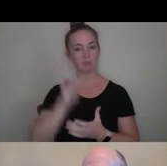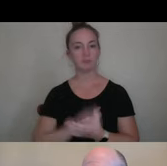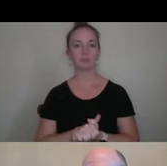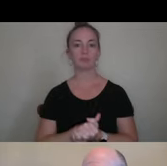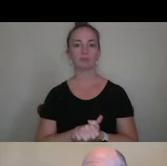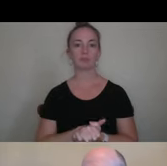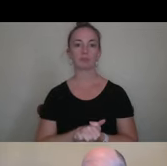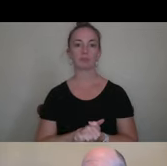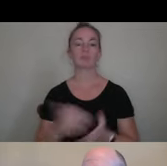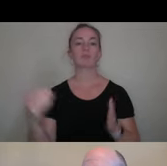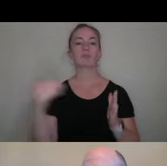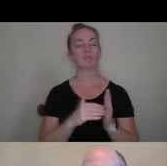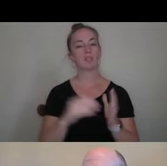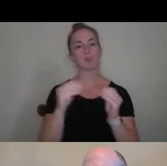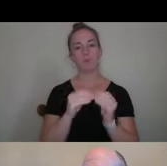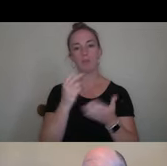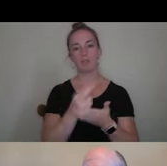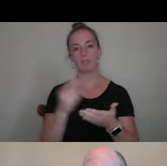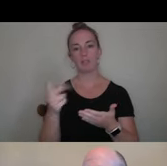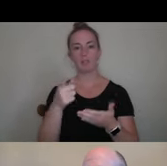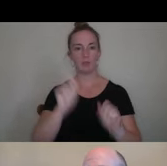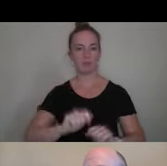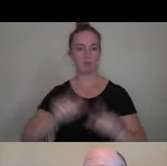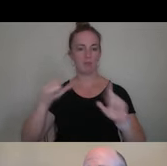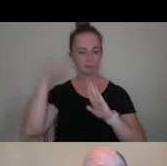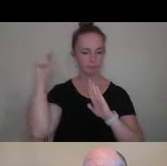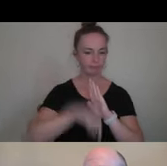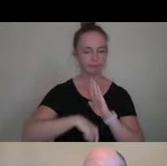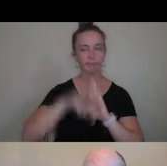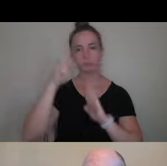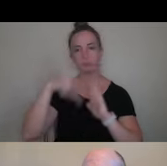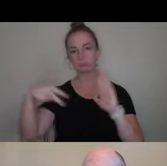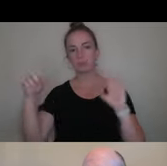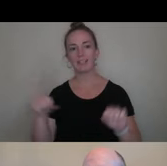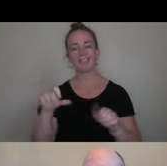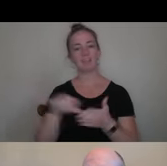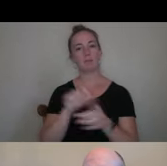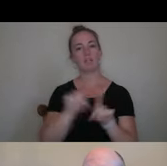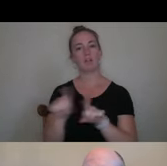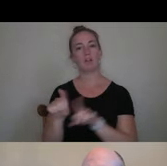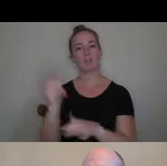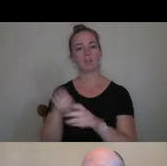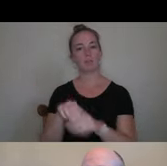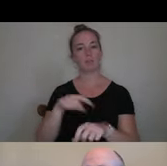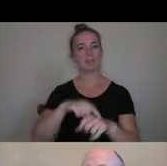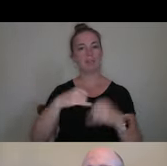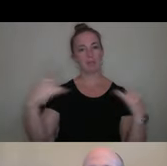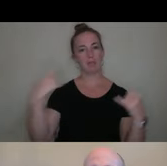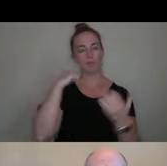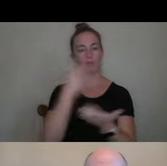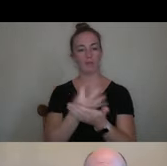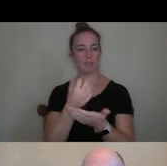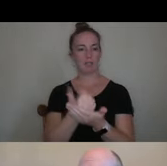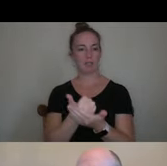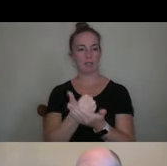again, more resources, you can go deeper on that. This page also includes a timeline for financial aid. Uh,